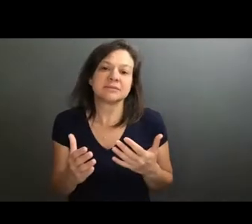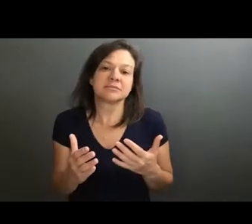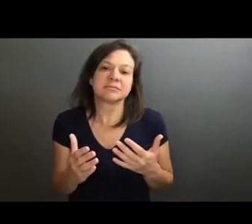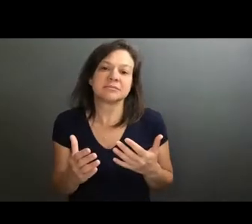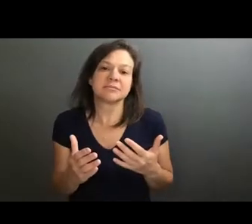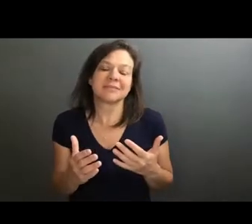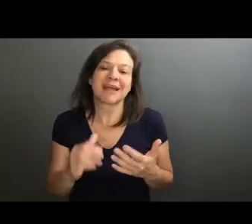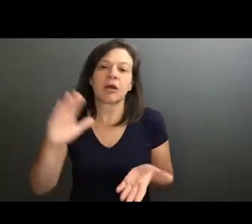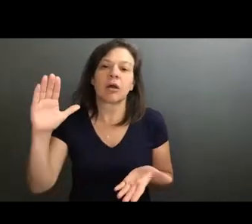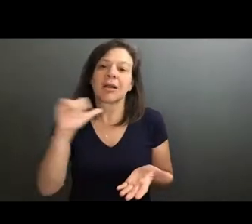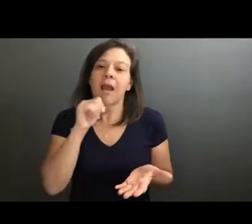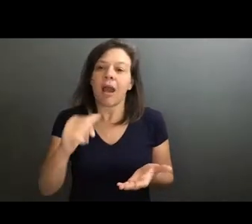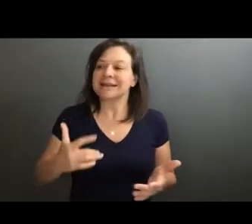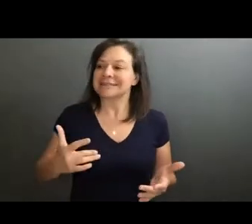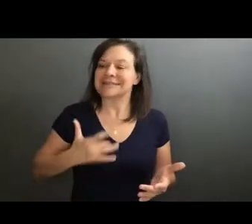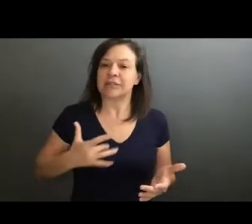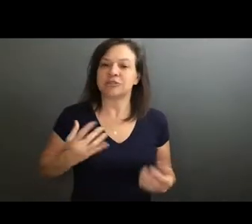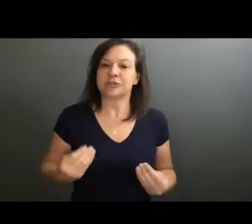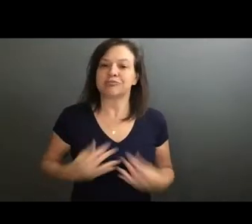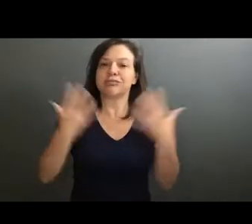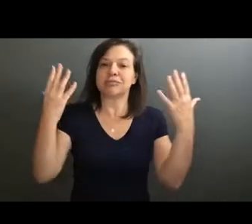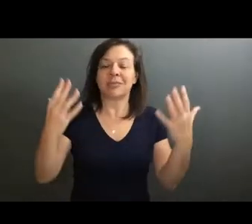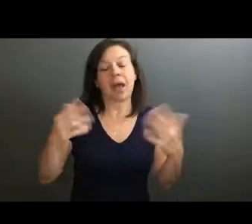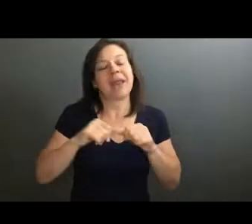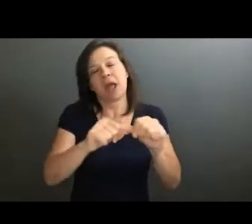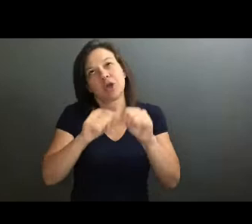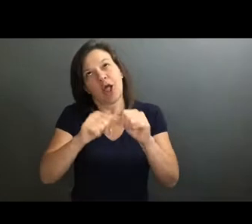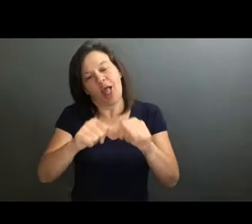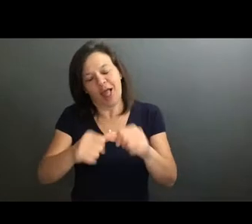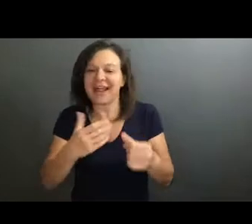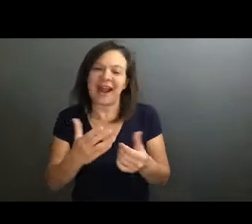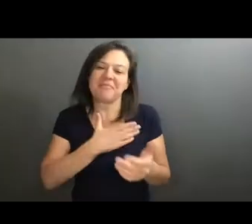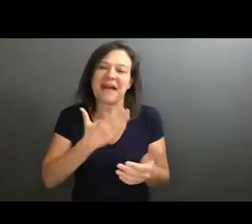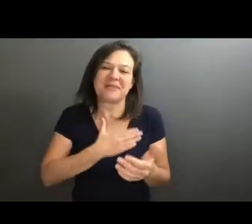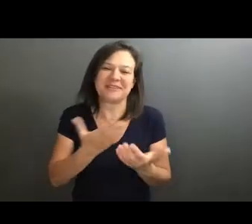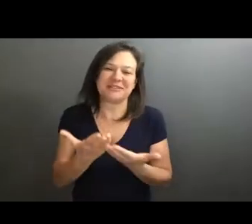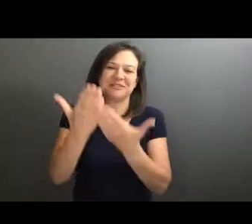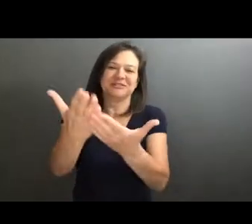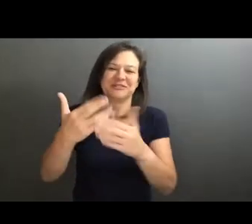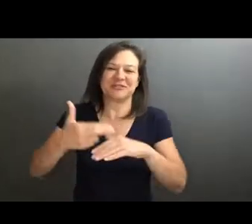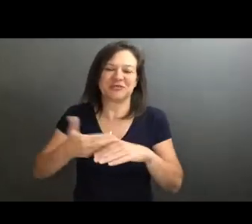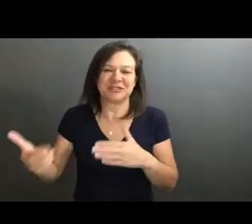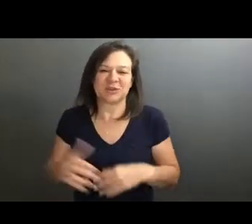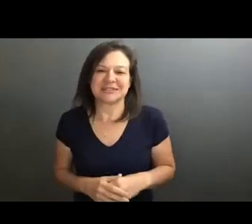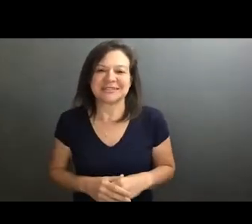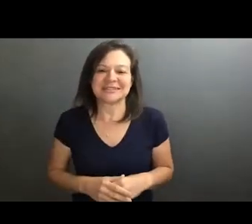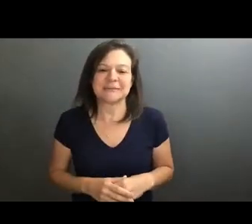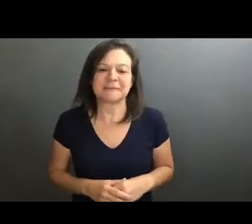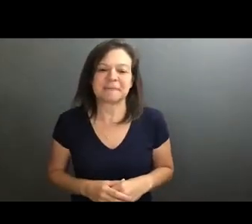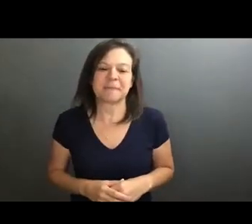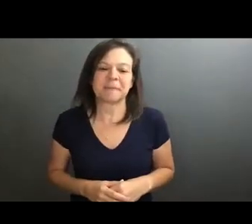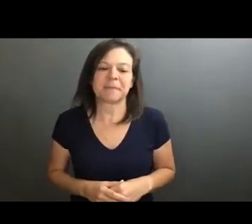you know, sensory provoking almost in a way. And again, it could go on and on and I'm happy to recommend some resources. And I also just add to feel that